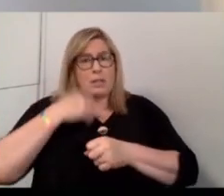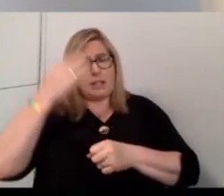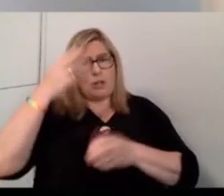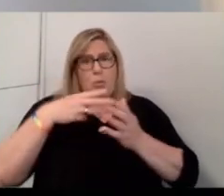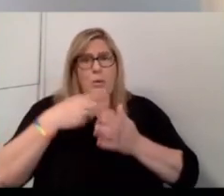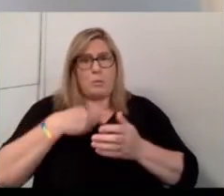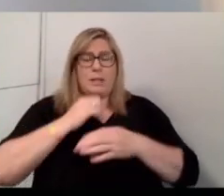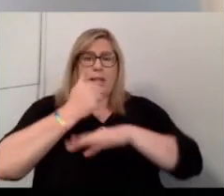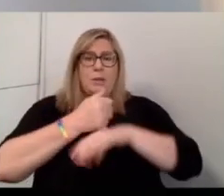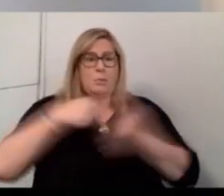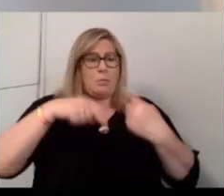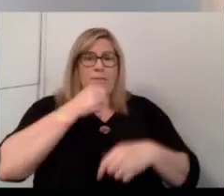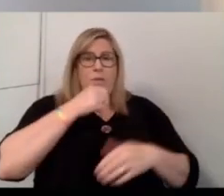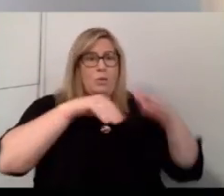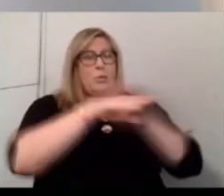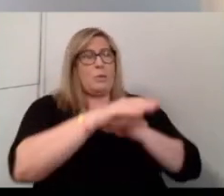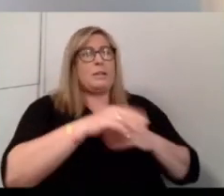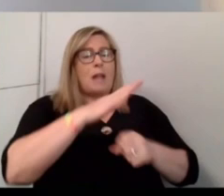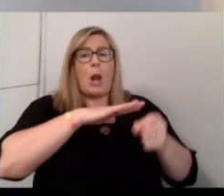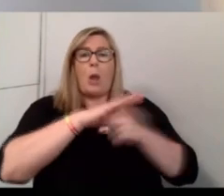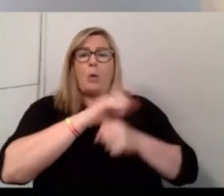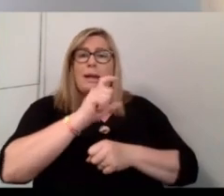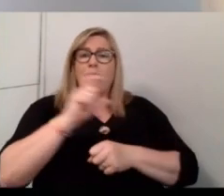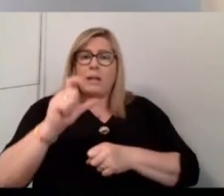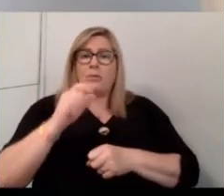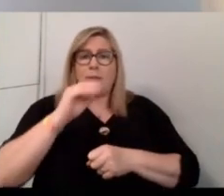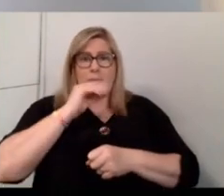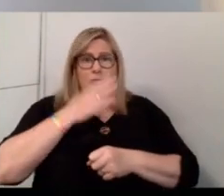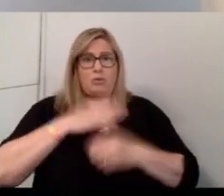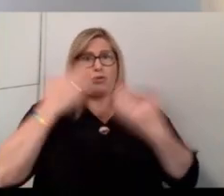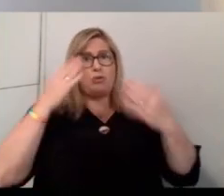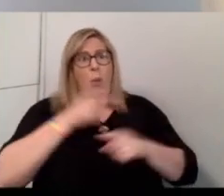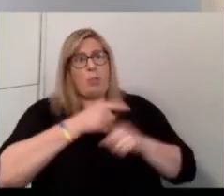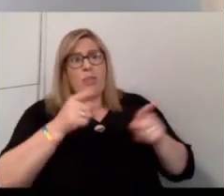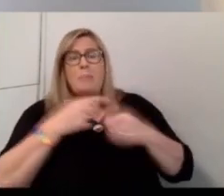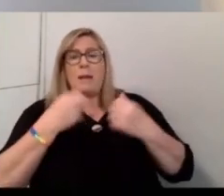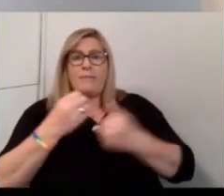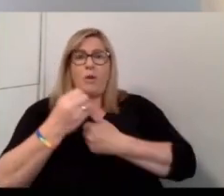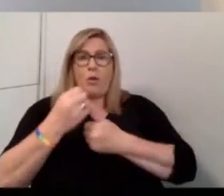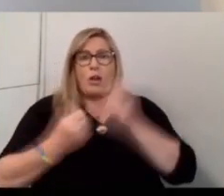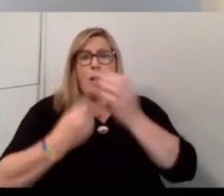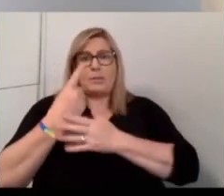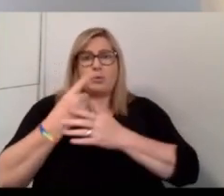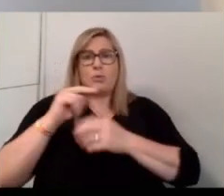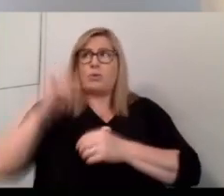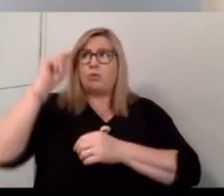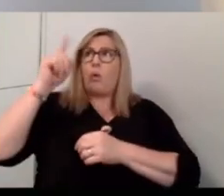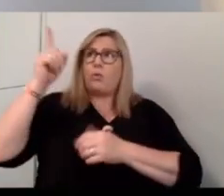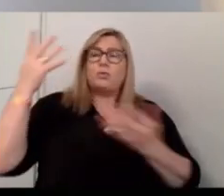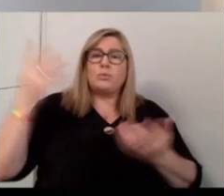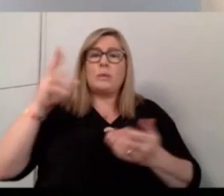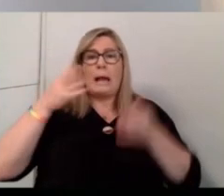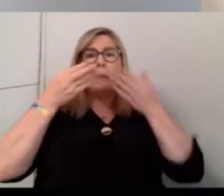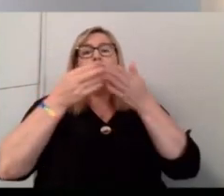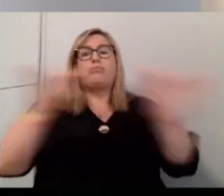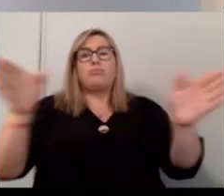we go was our local county council. So I think like even showing them that there's these other opportunities up north could broaden the